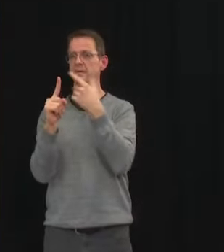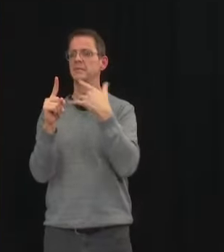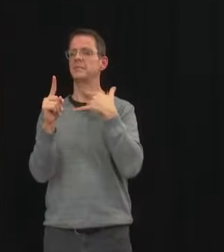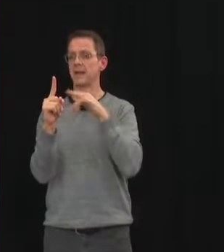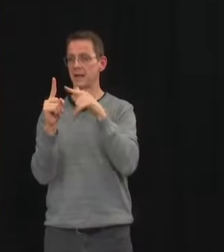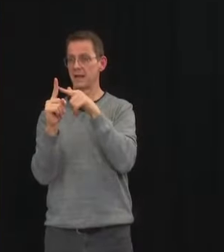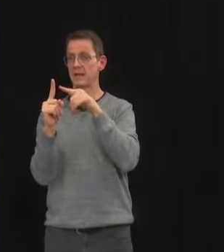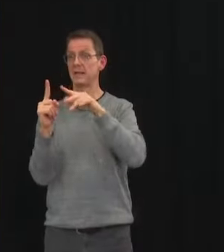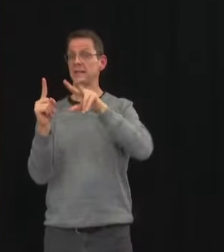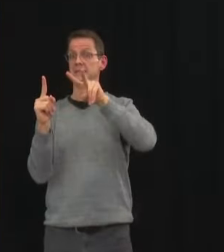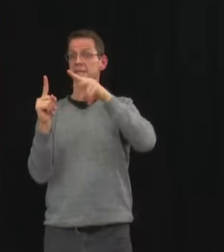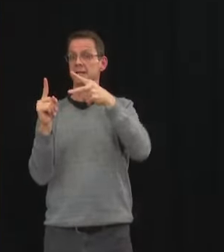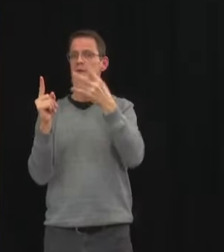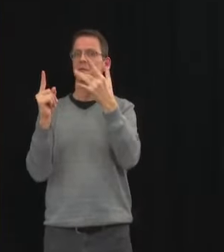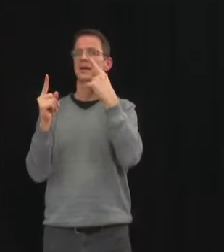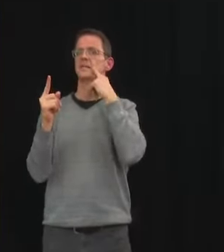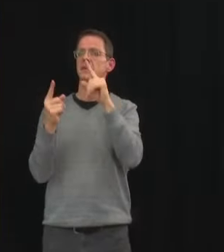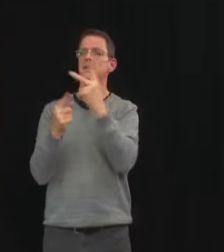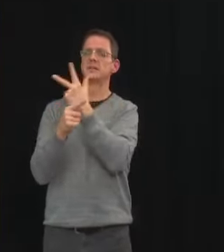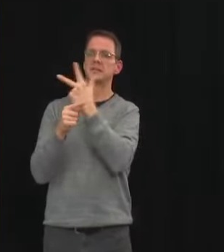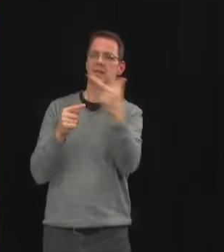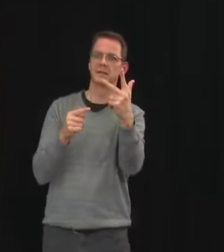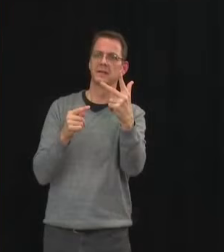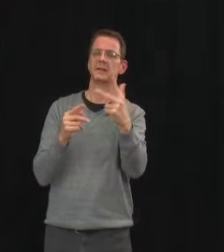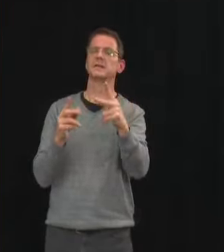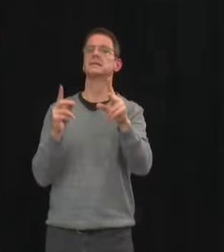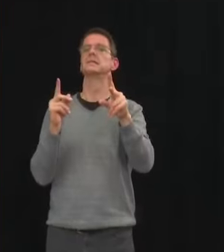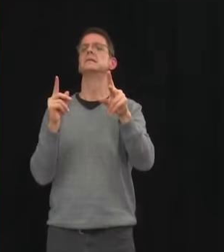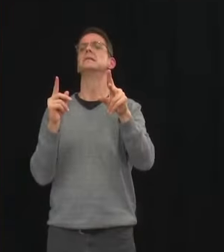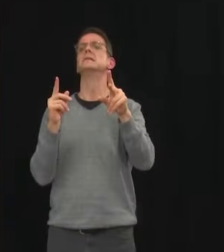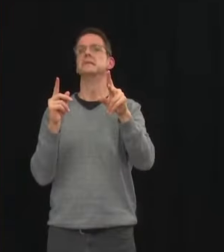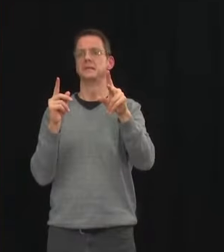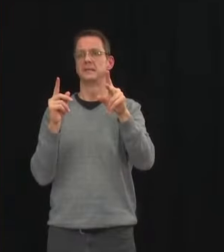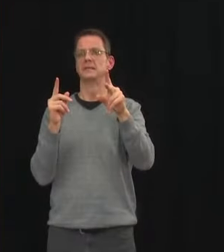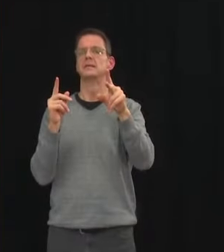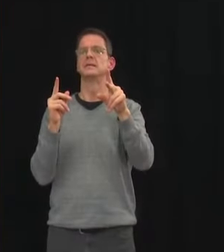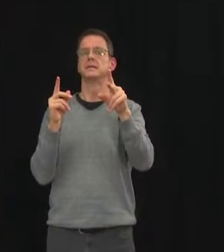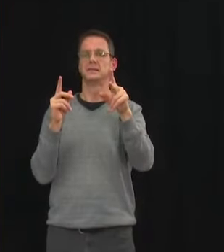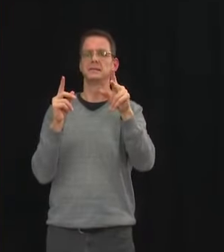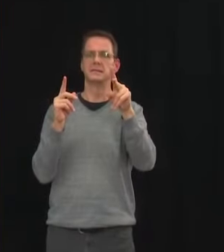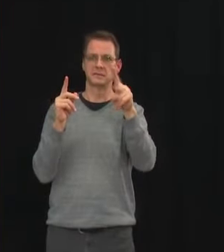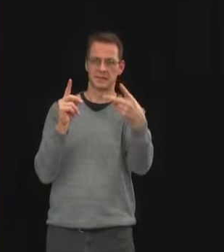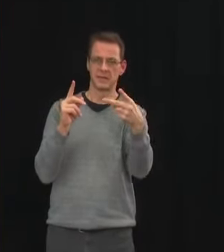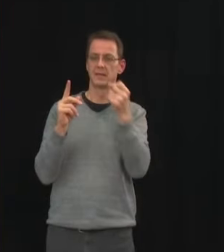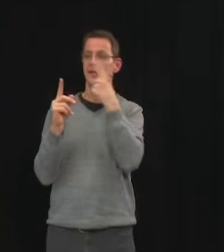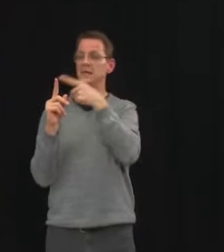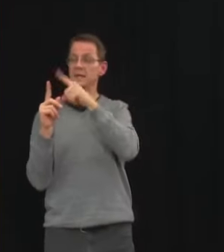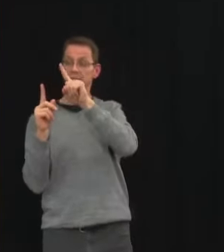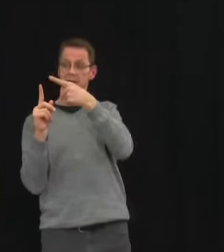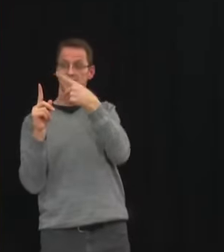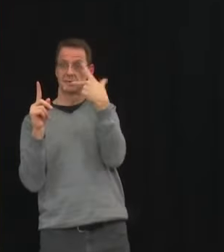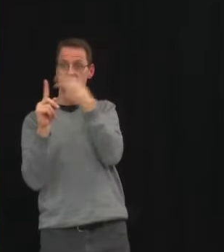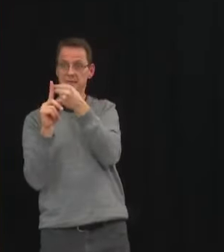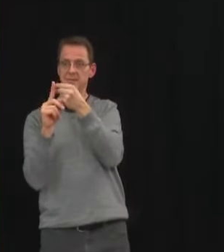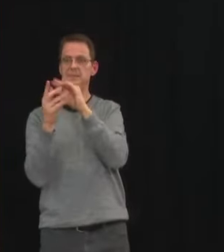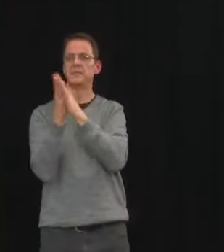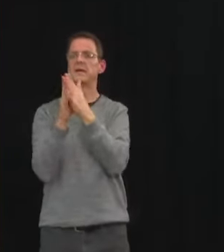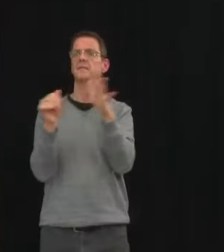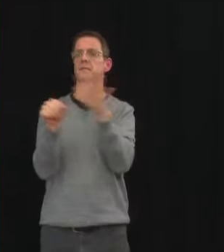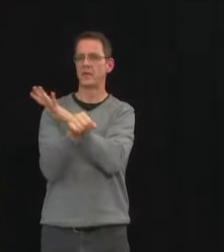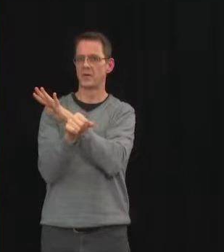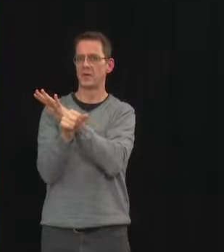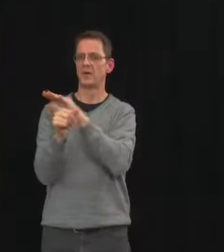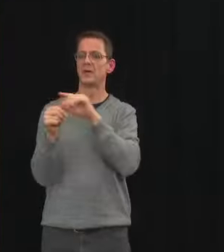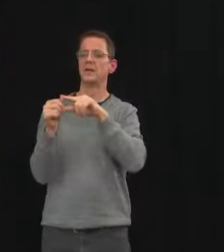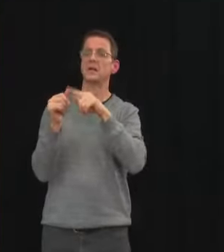dose for them to see the full impact of that second dose so it's important to not just look at the dates when the vaccines have been delivered